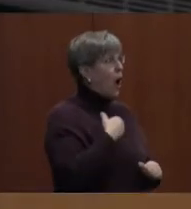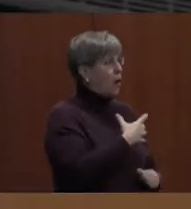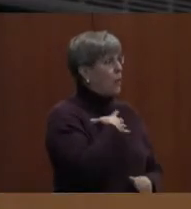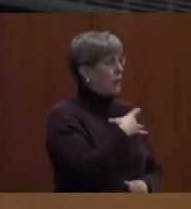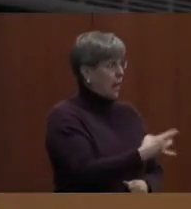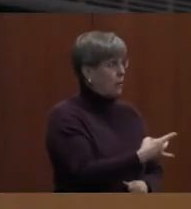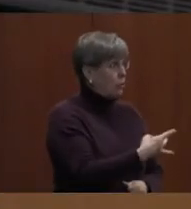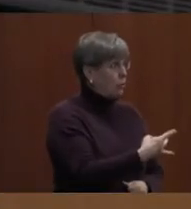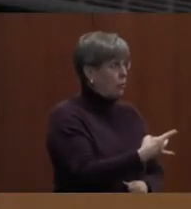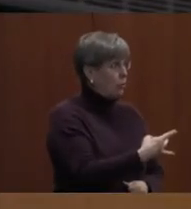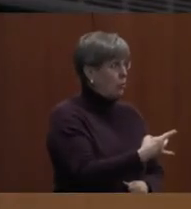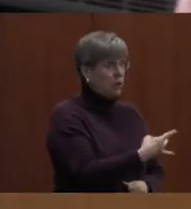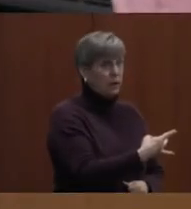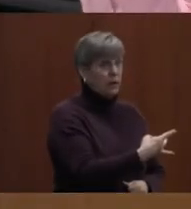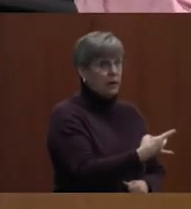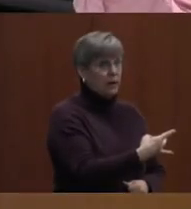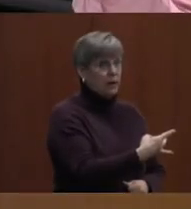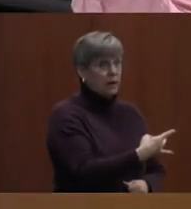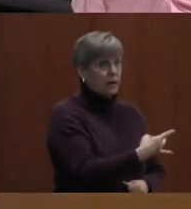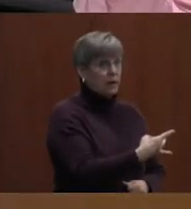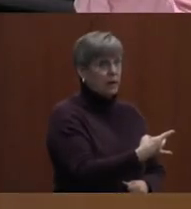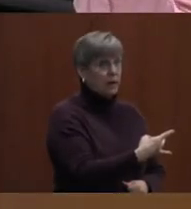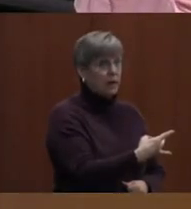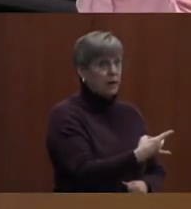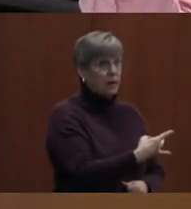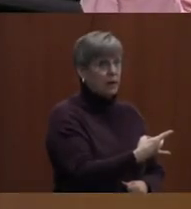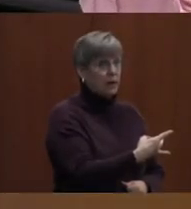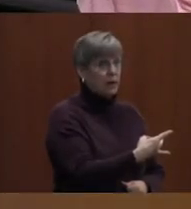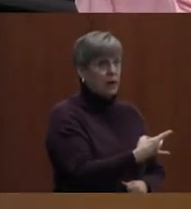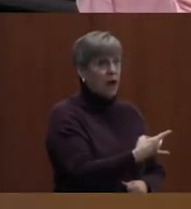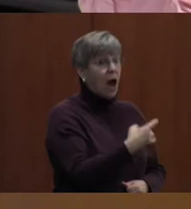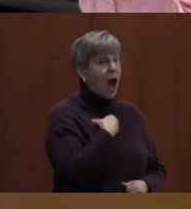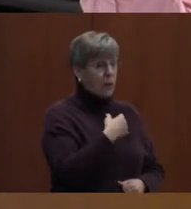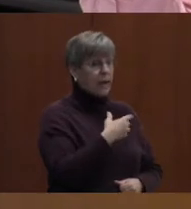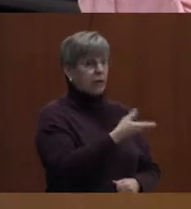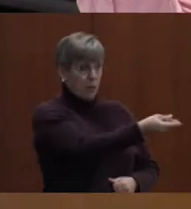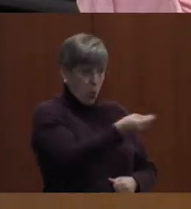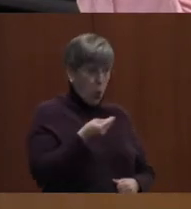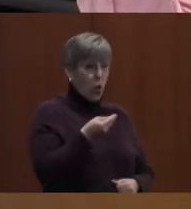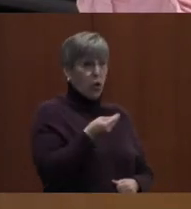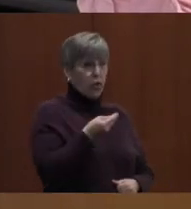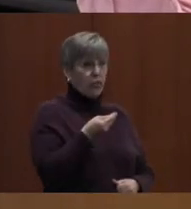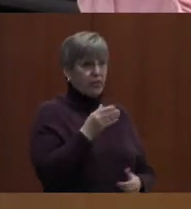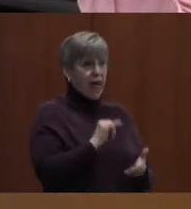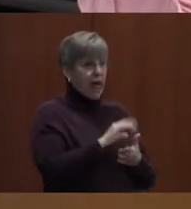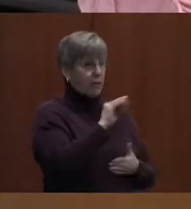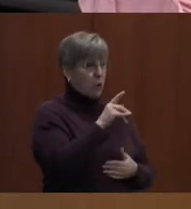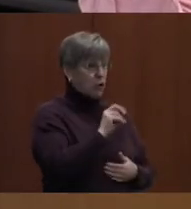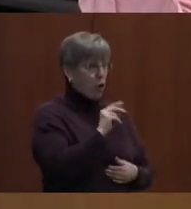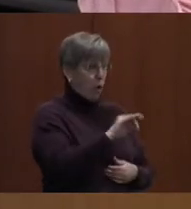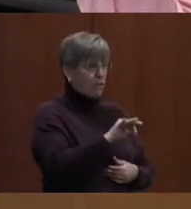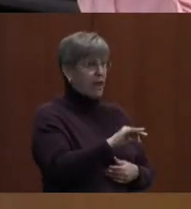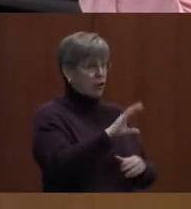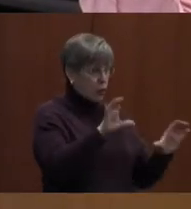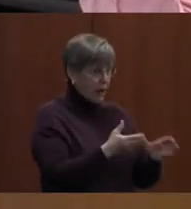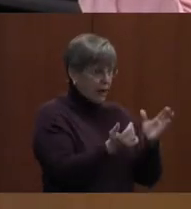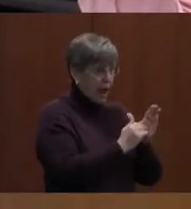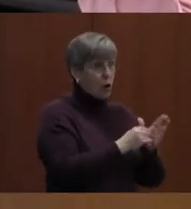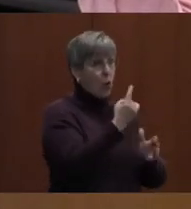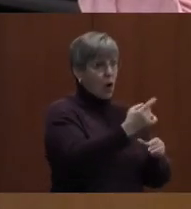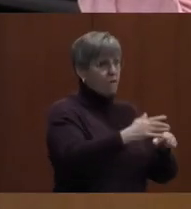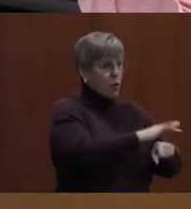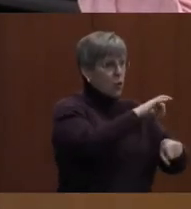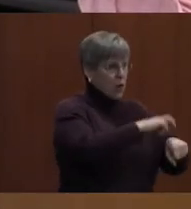like to, I don't know, I'll pull that motion back off and redo the motion, that there is one full